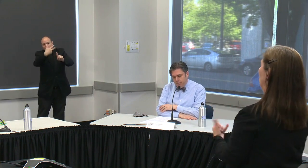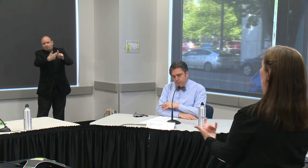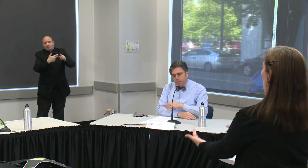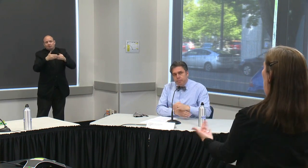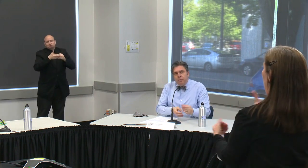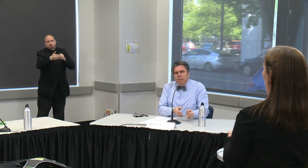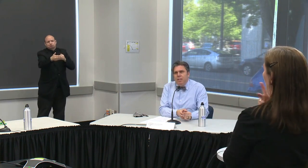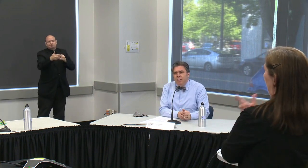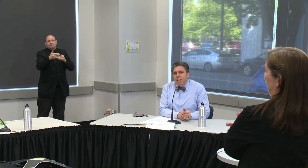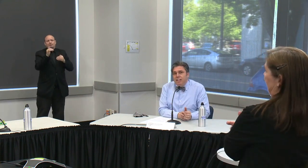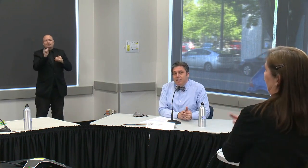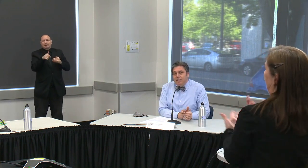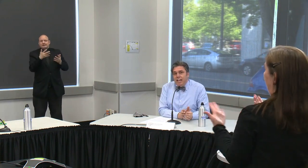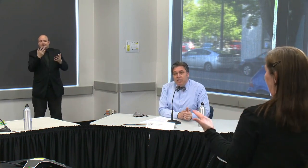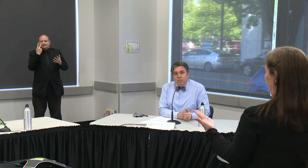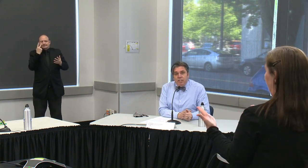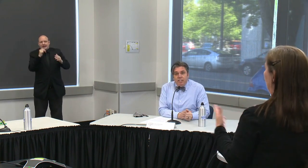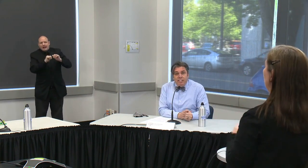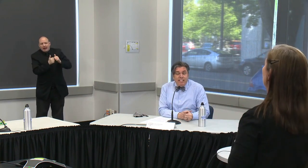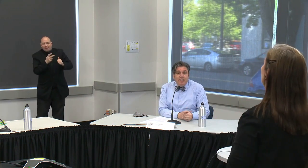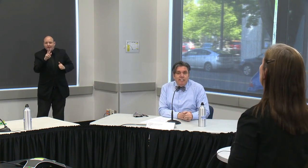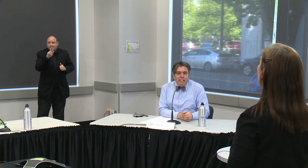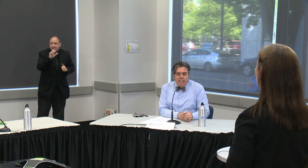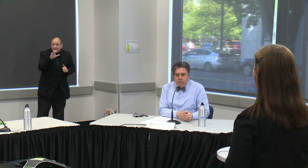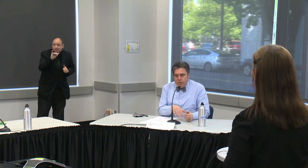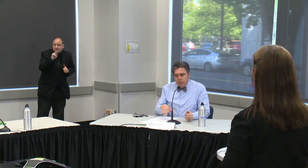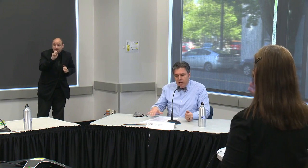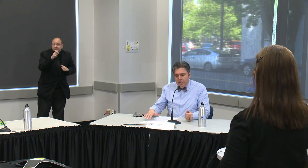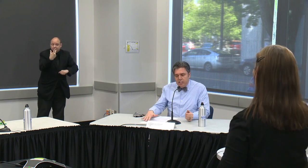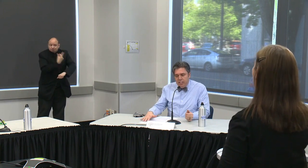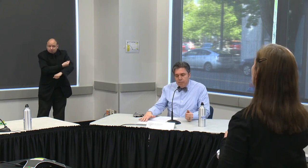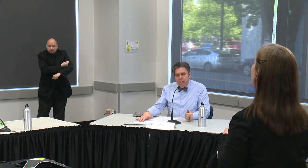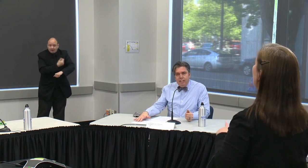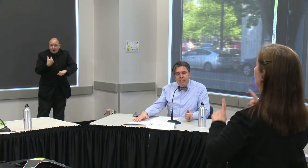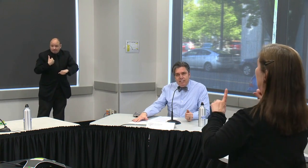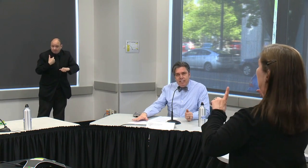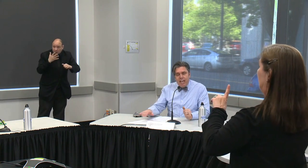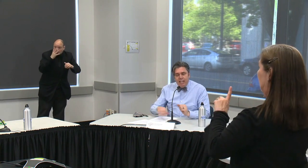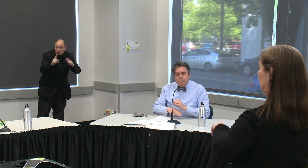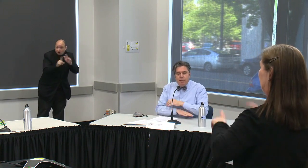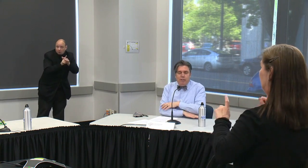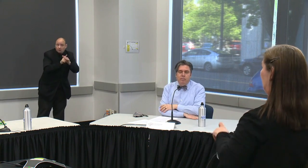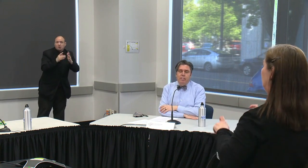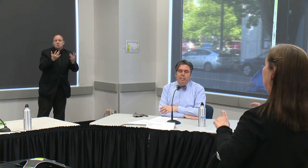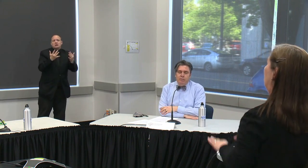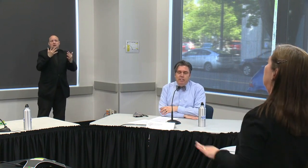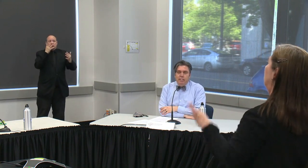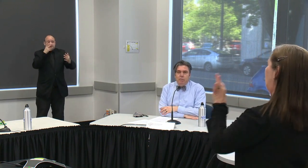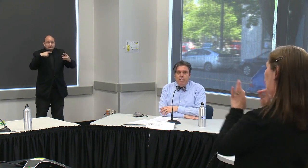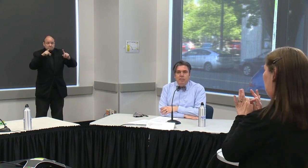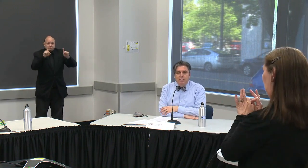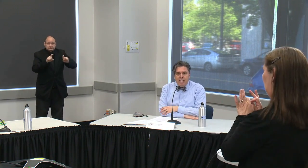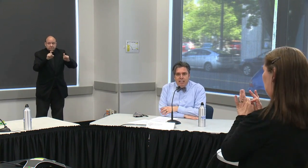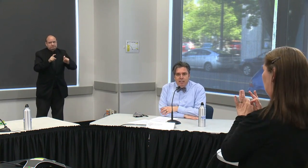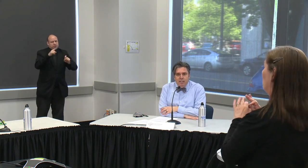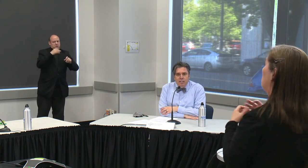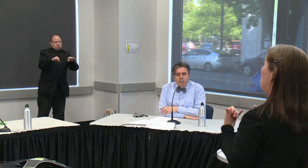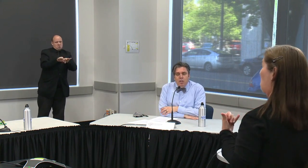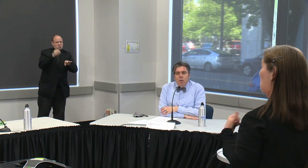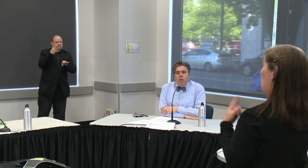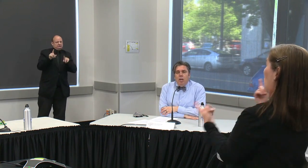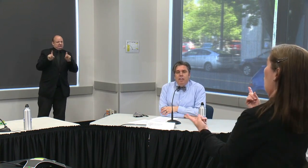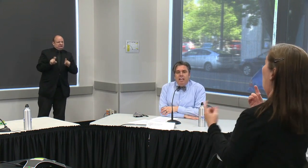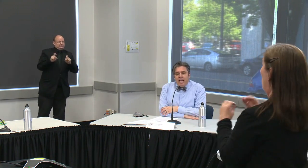disease as you've heard testing is key to our strategy and testing has been gradually increasing throughout the state